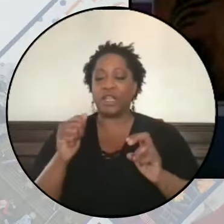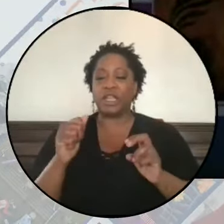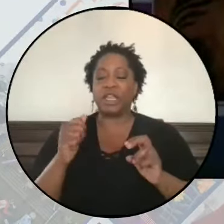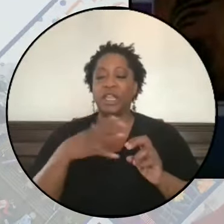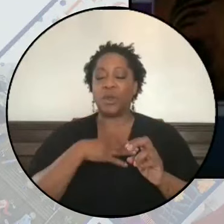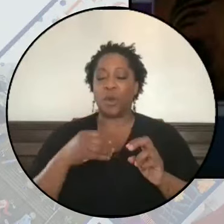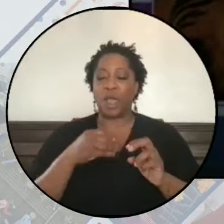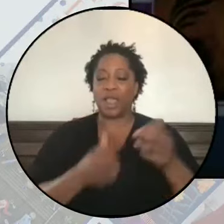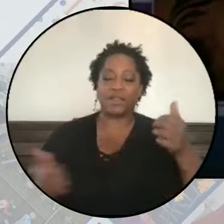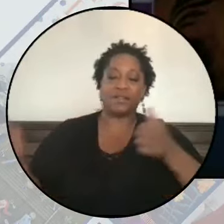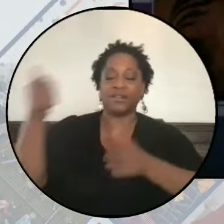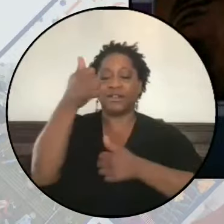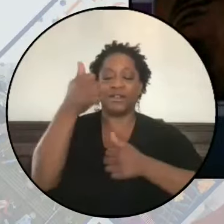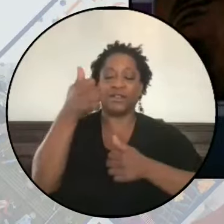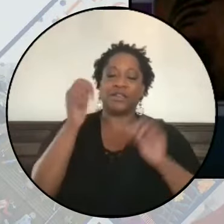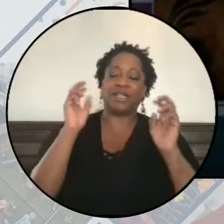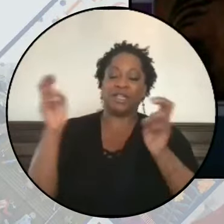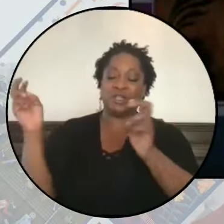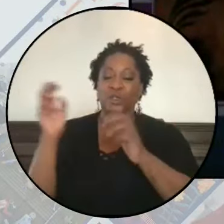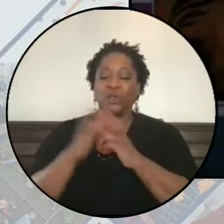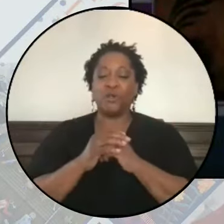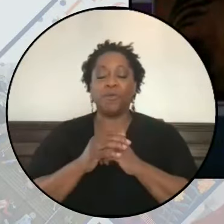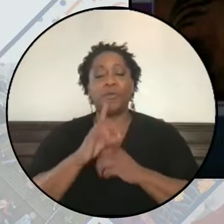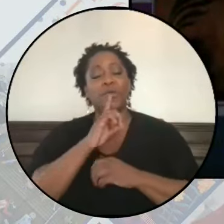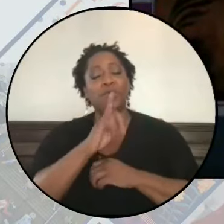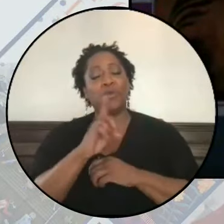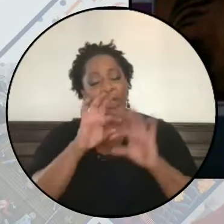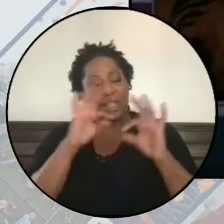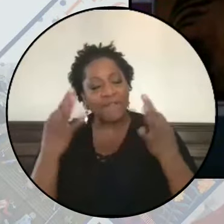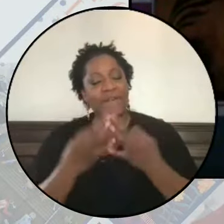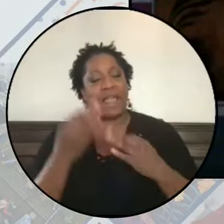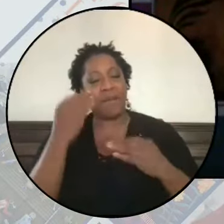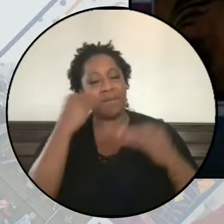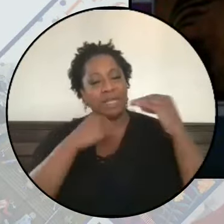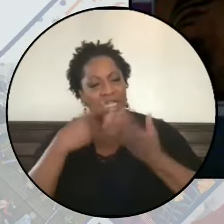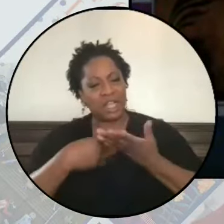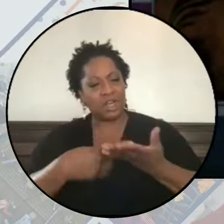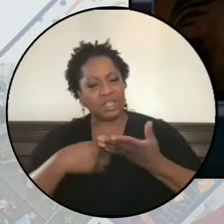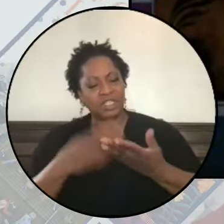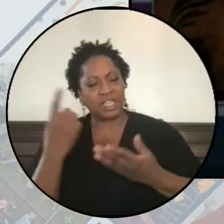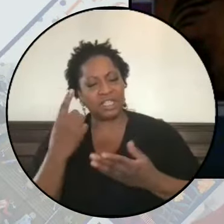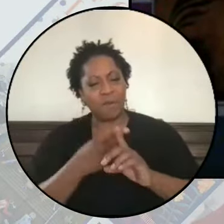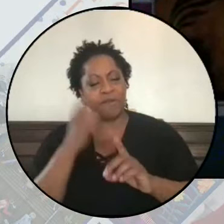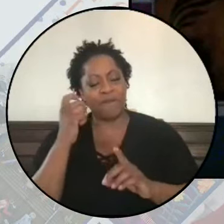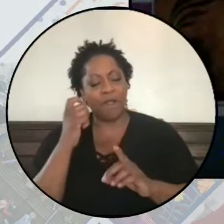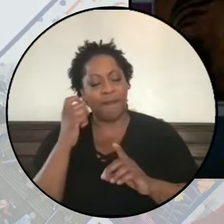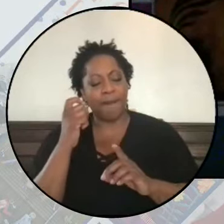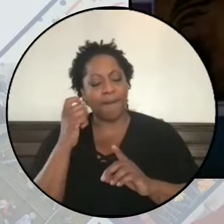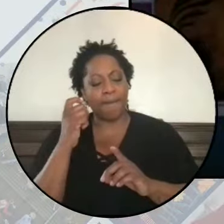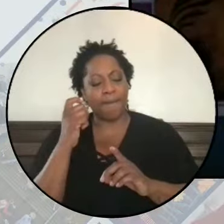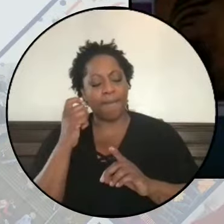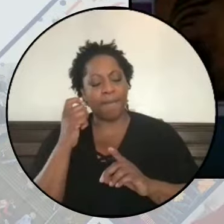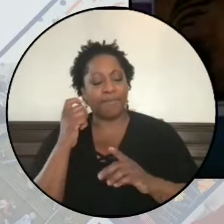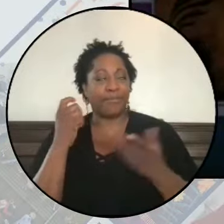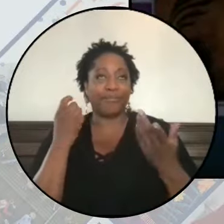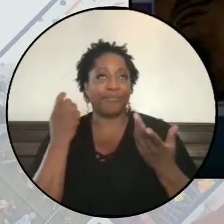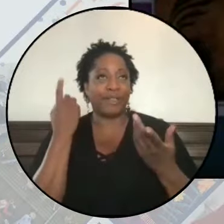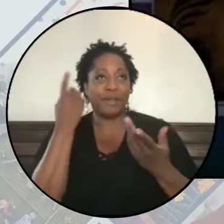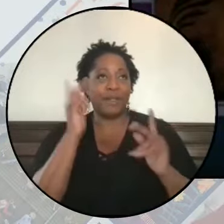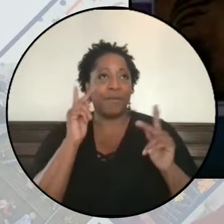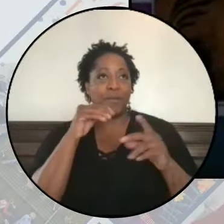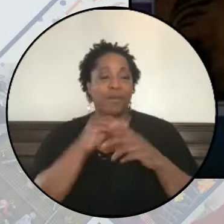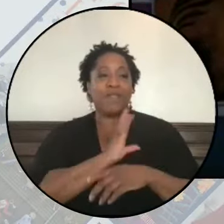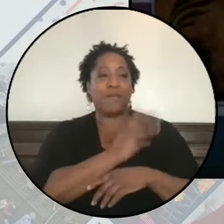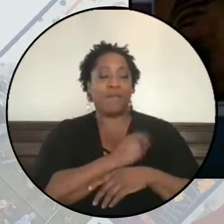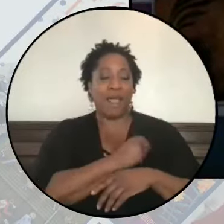supremacy, but also family dinner discussions. Someone from, you know, this was something folks in